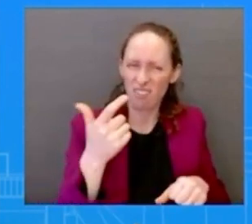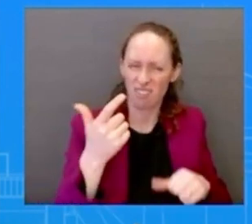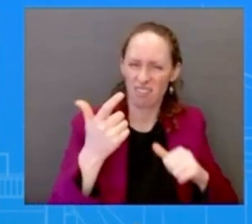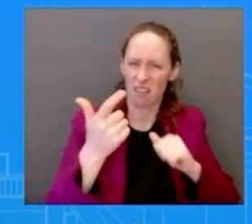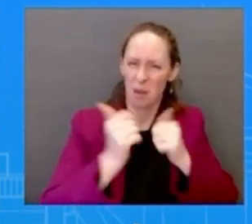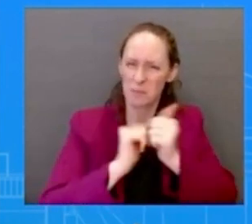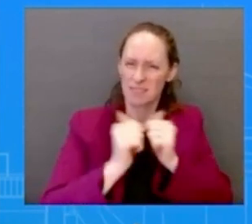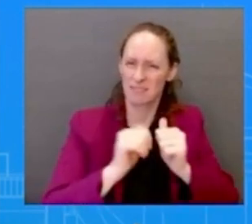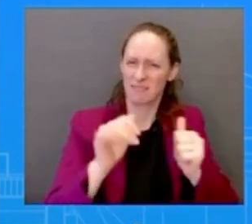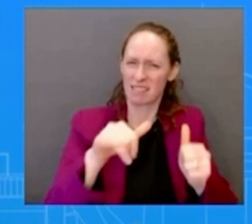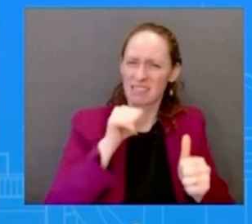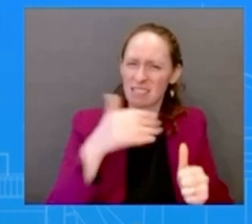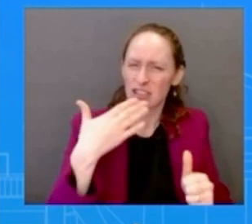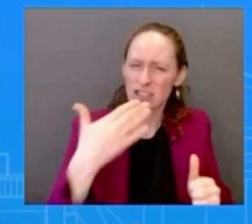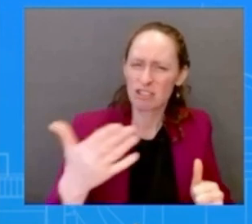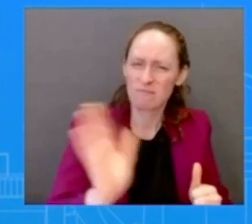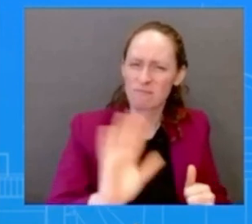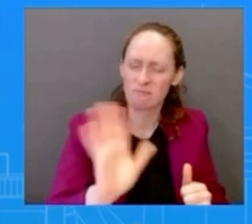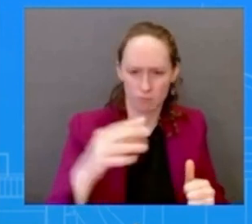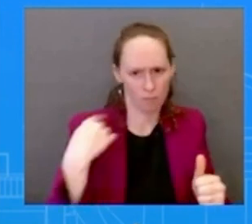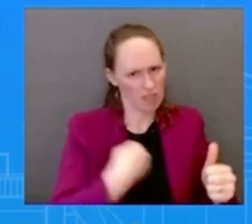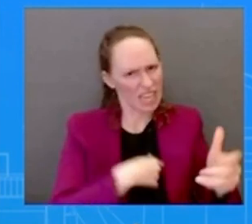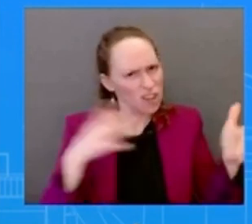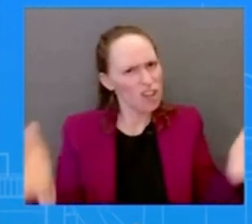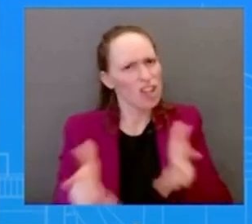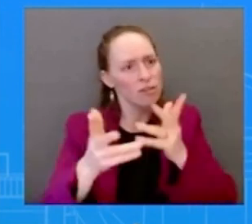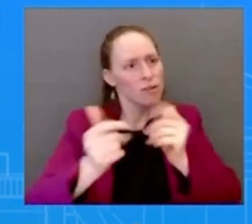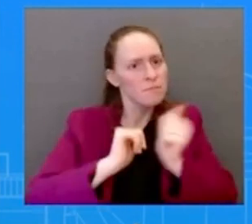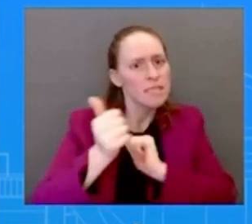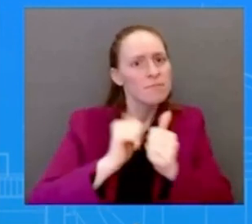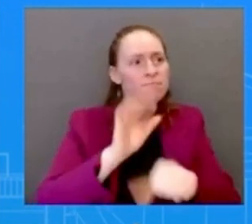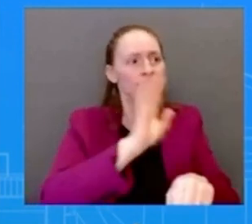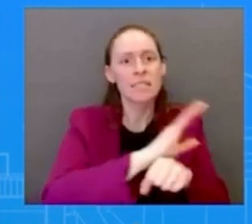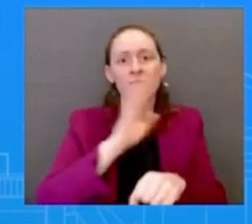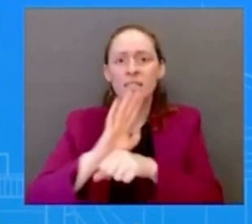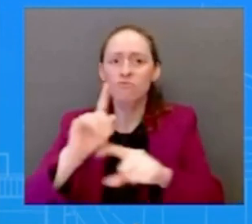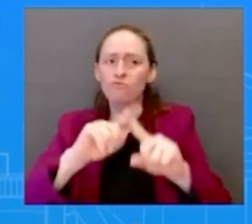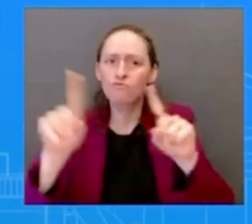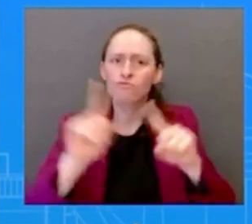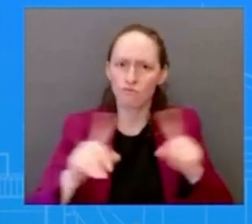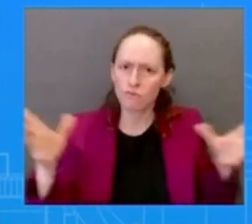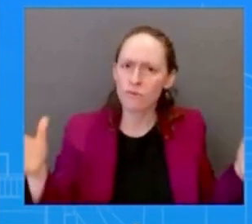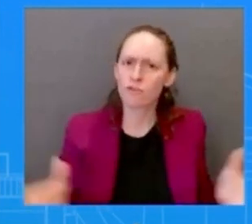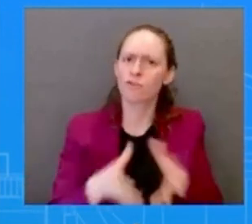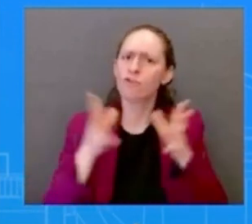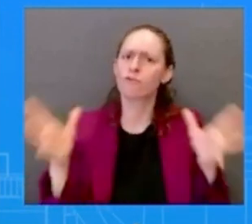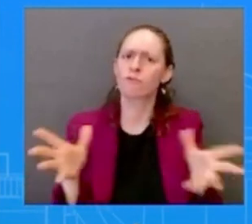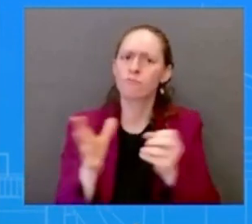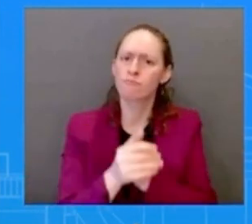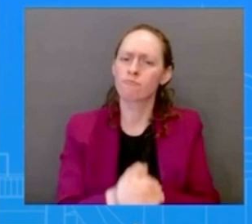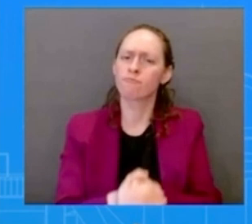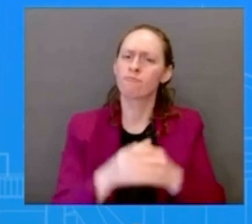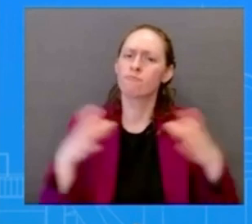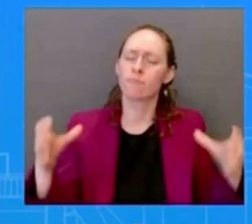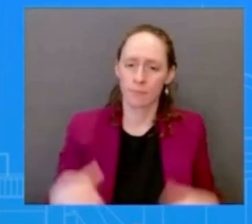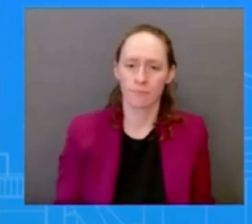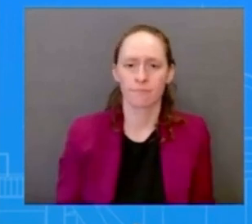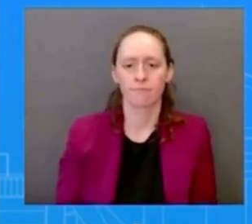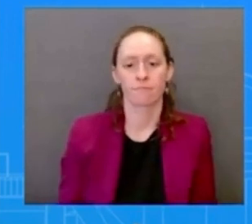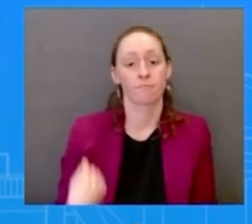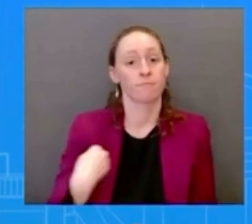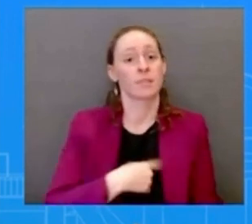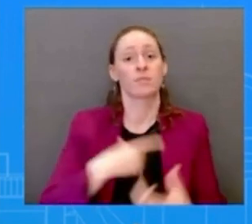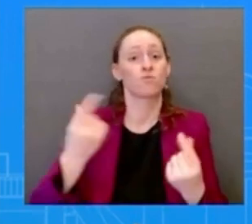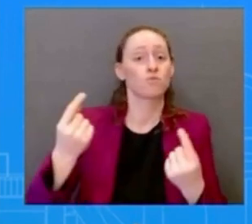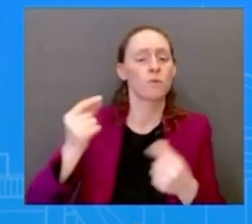encourages the justice department in consultation with the fed the fdic and comptroller of the currency to revitalize merger and